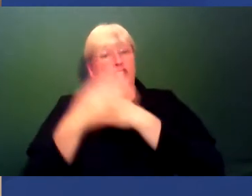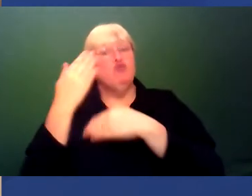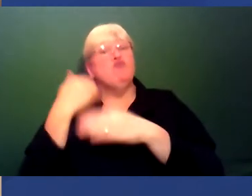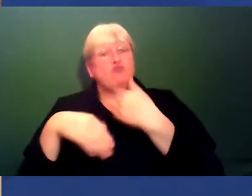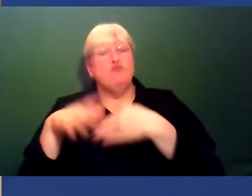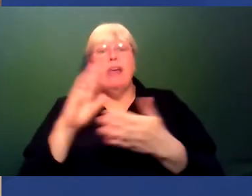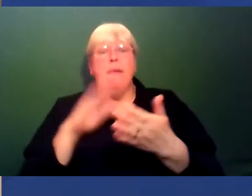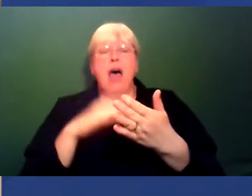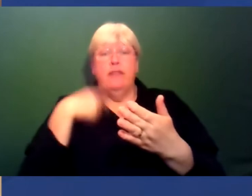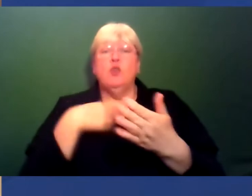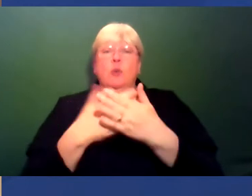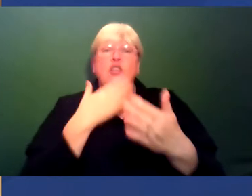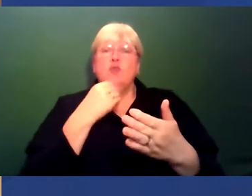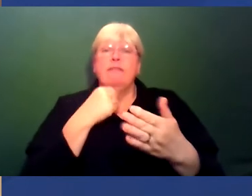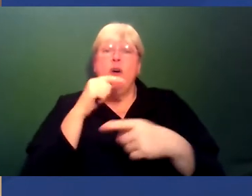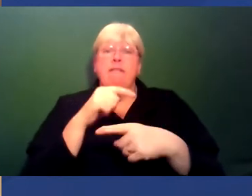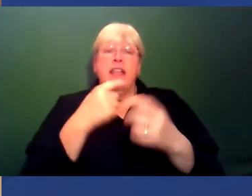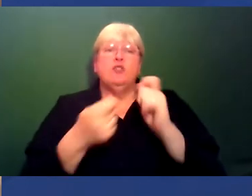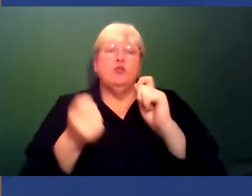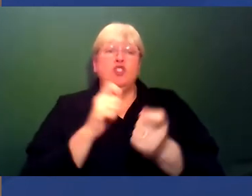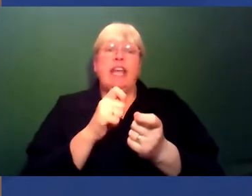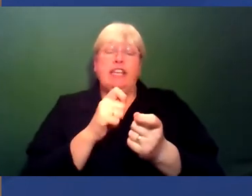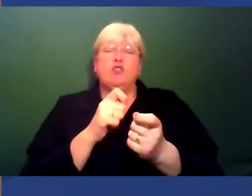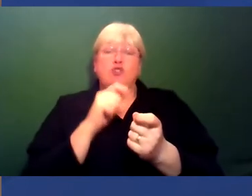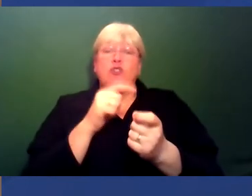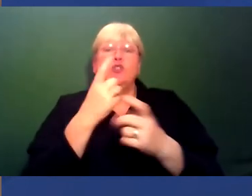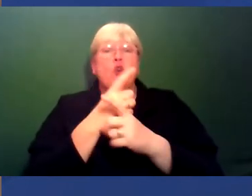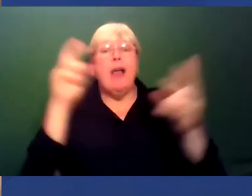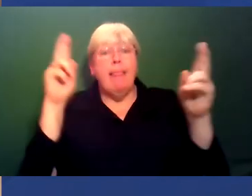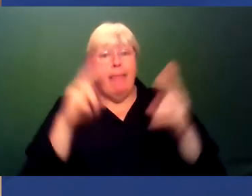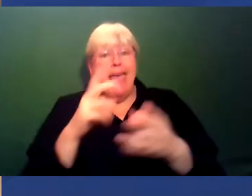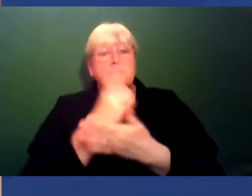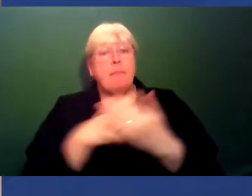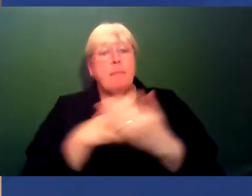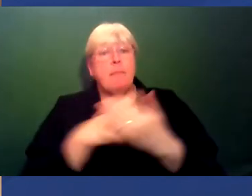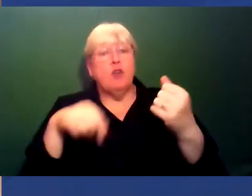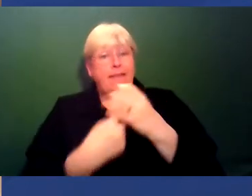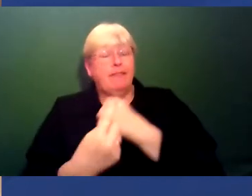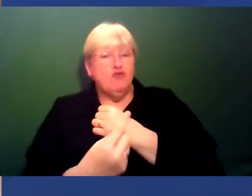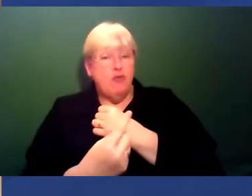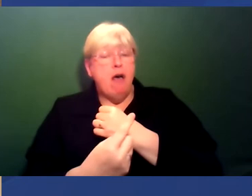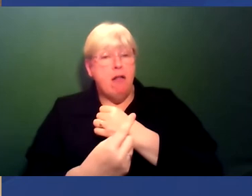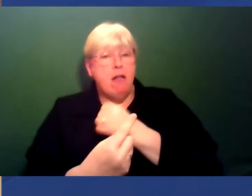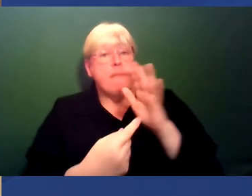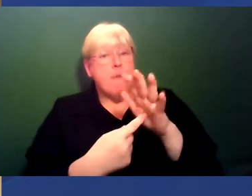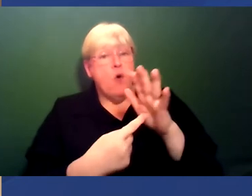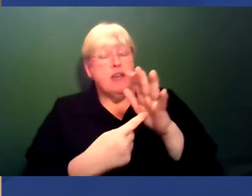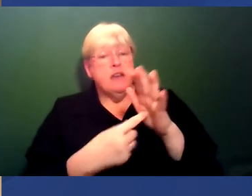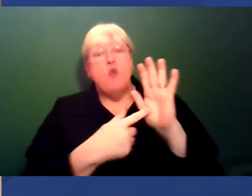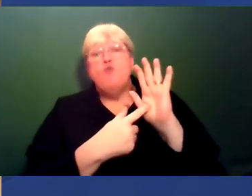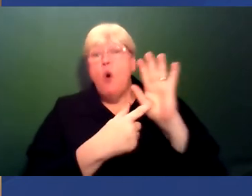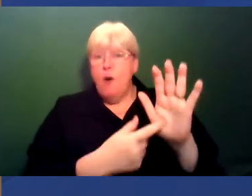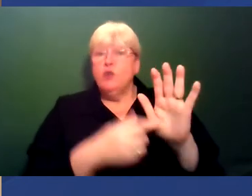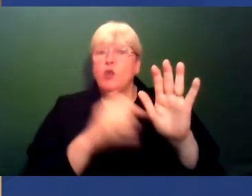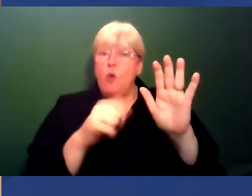narrative away and talk less about the individuals, perhaps, which are important in the role model sense, I agree, but